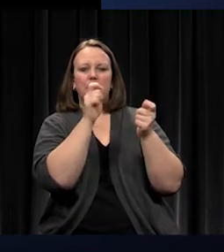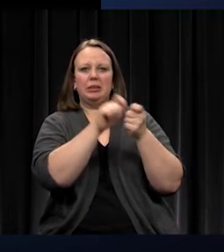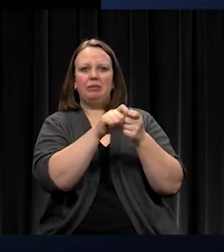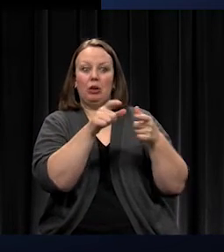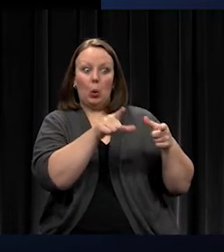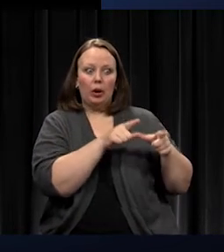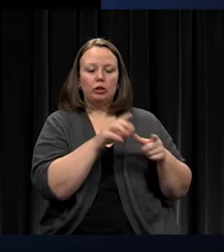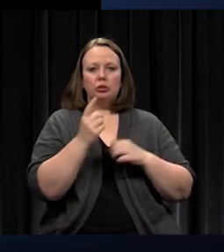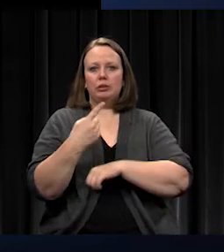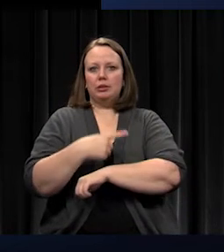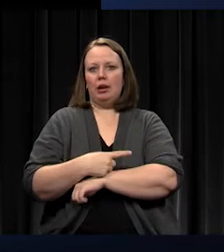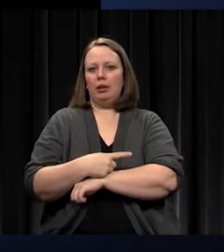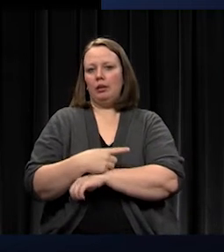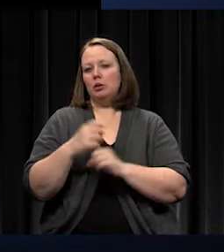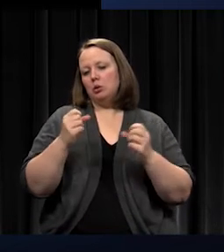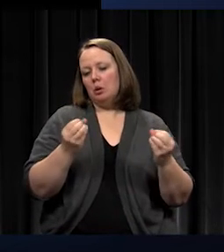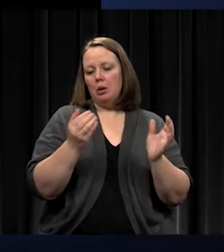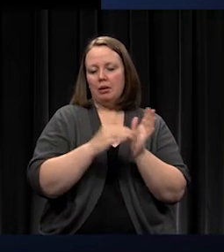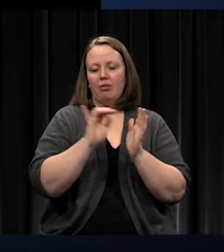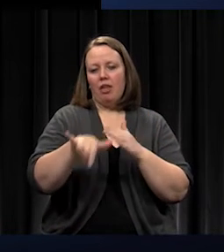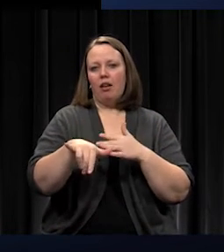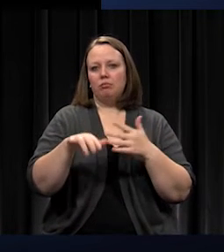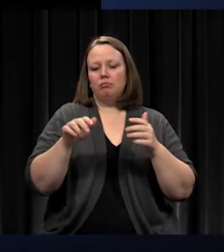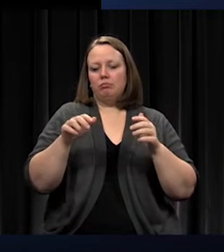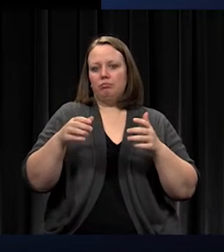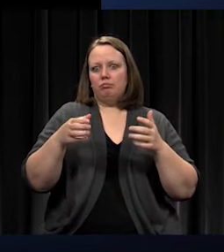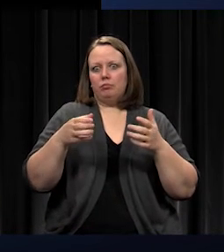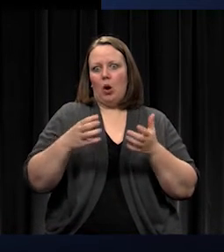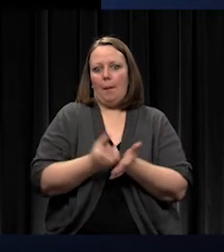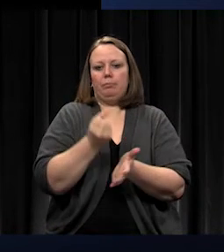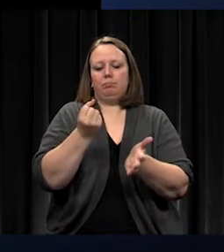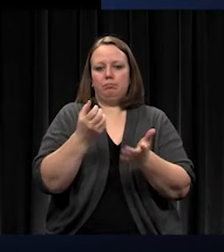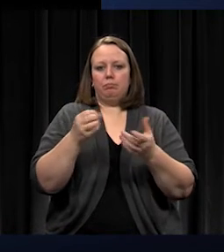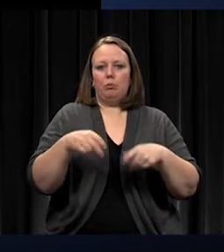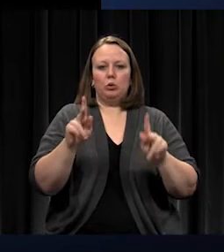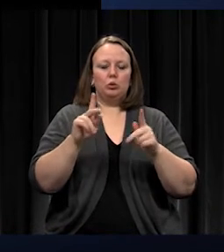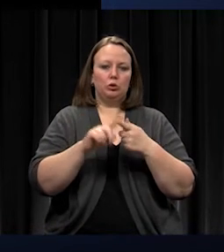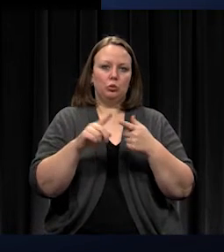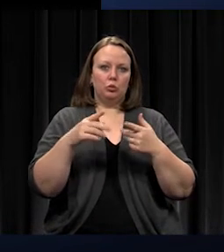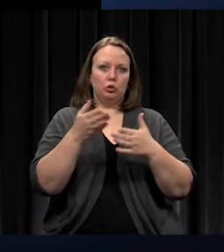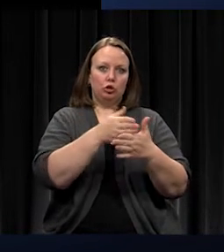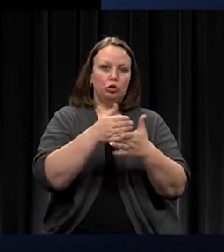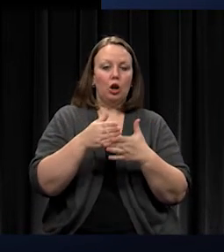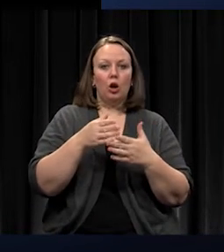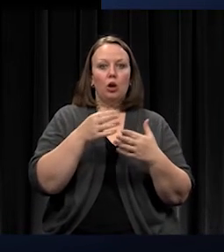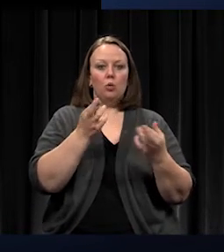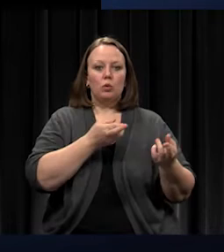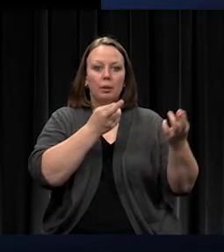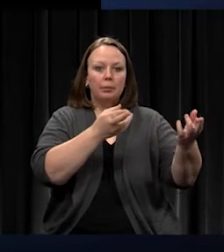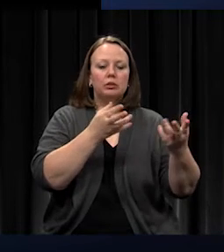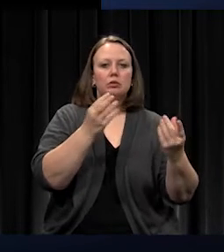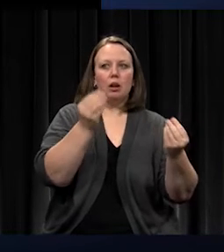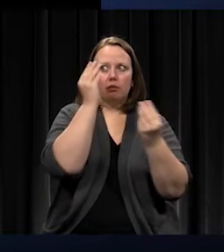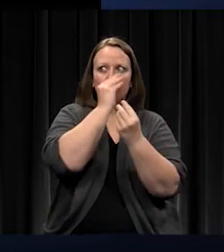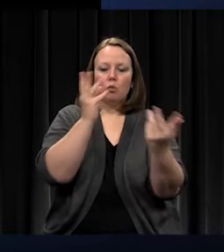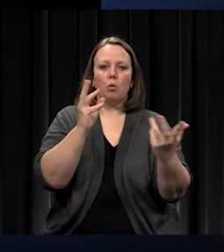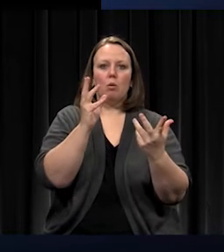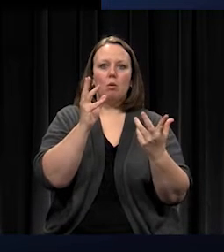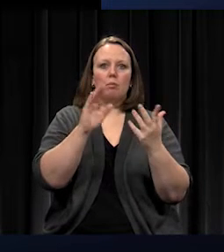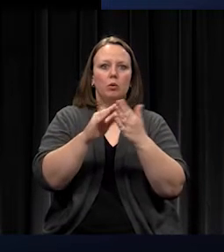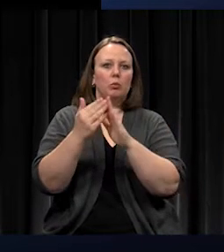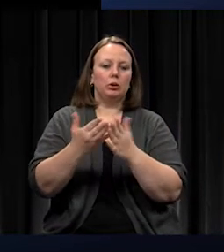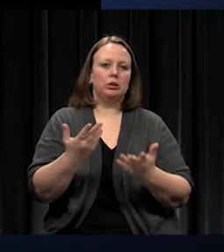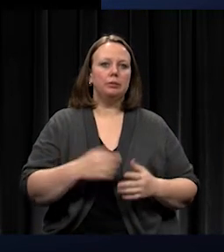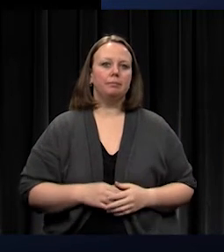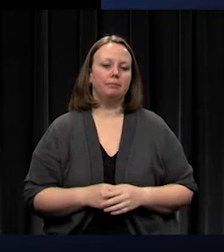to share the recommendation and hear from the community things they want us and specifically you guys to be thinking about as you make that recommendation.